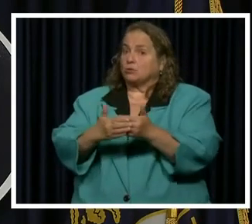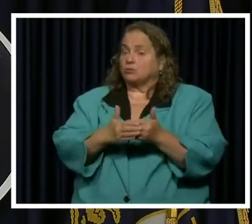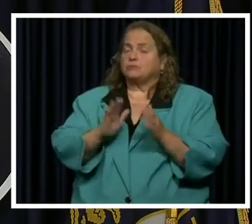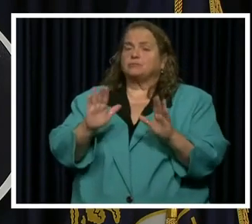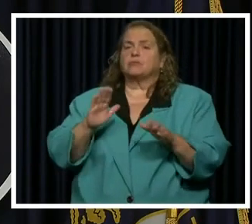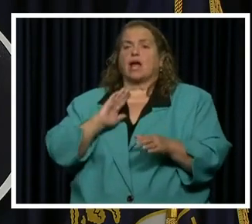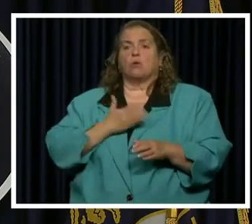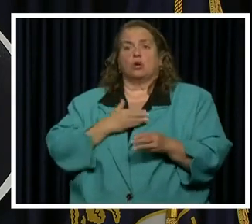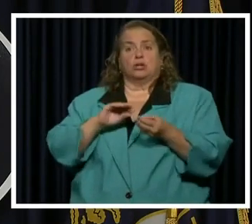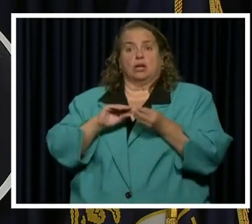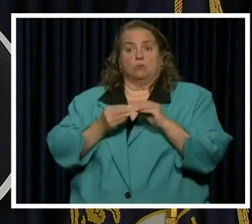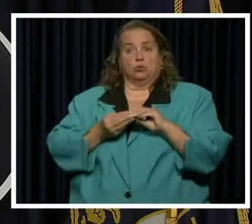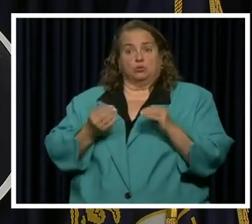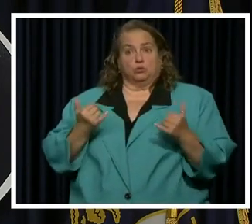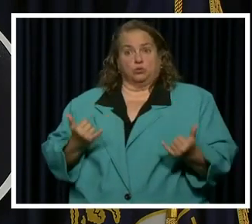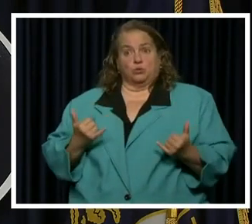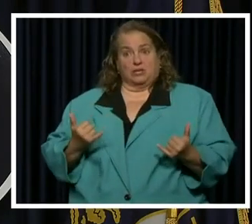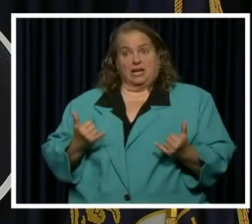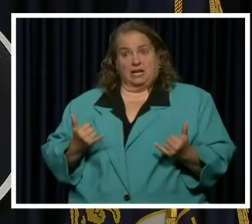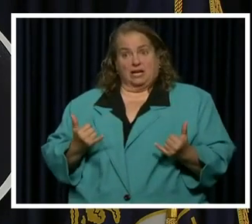Our numbers today, um,